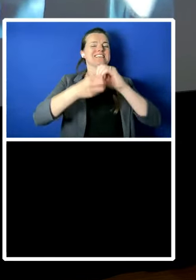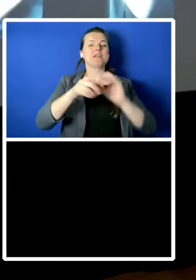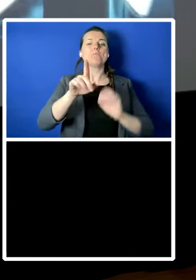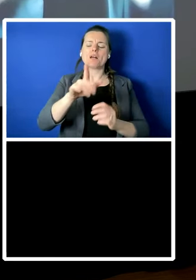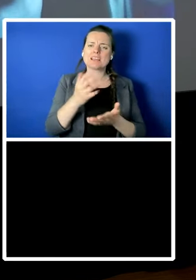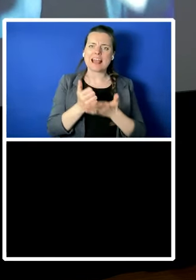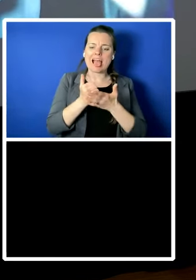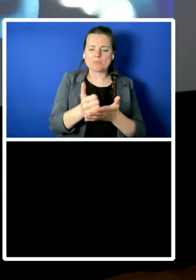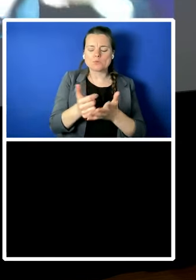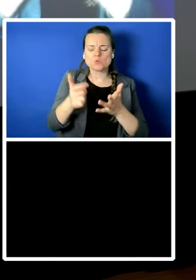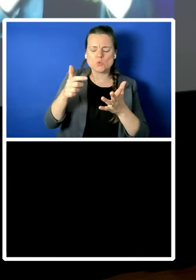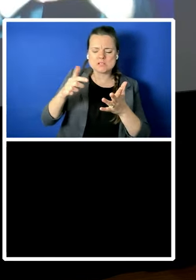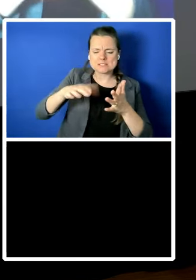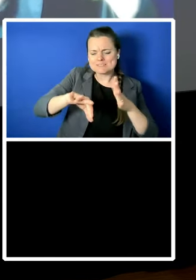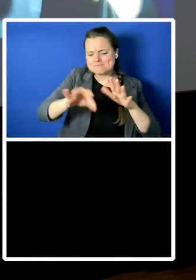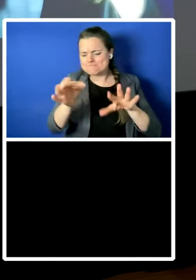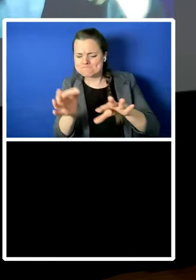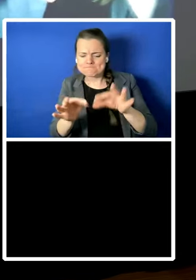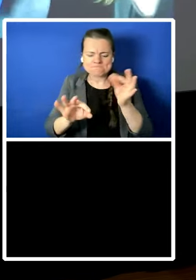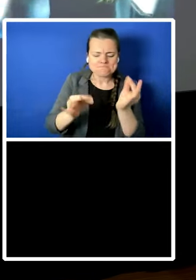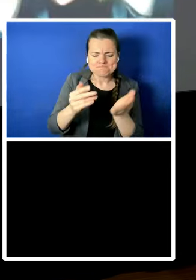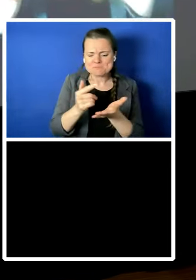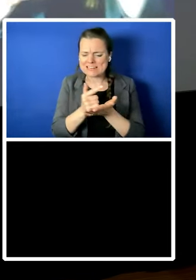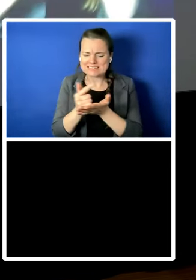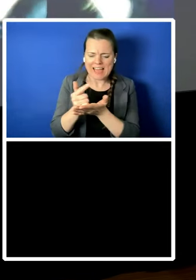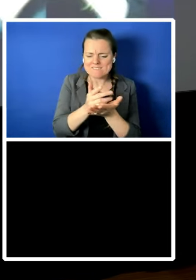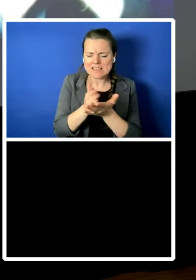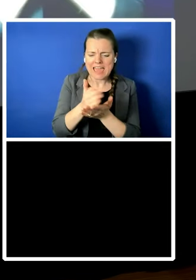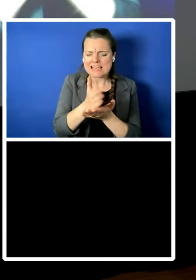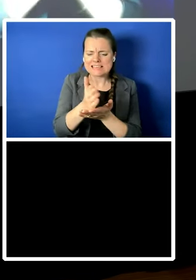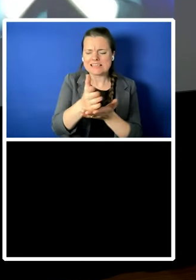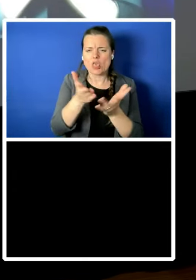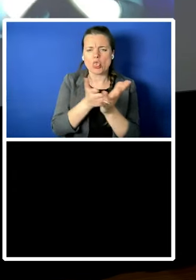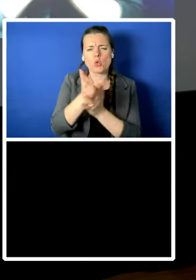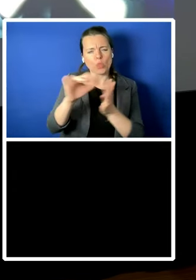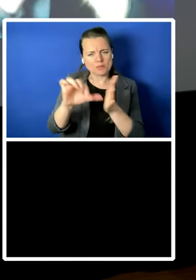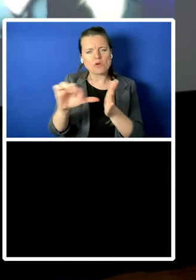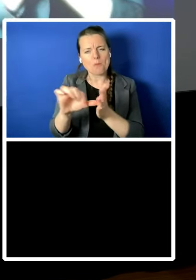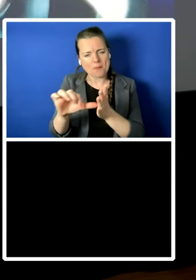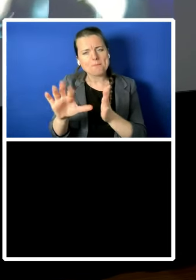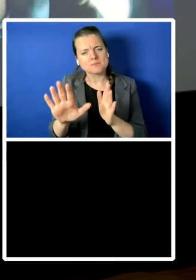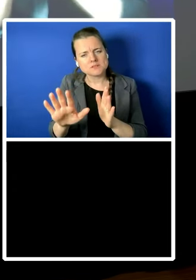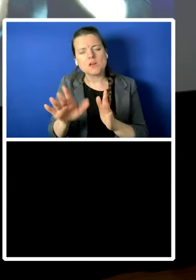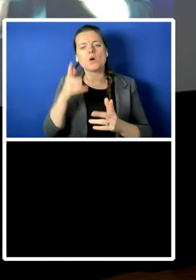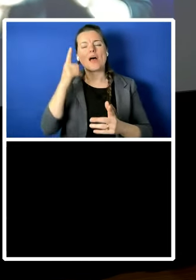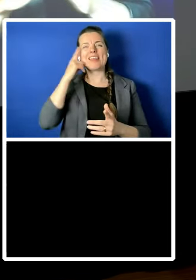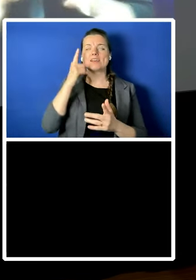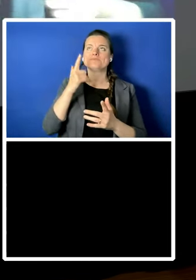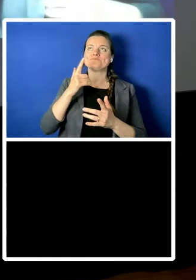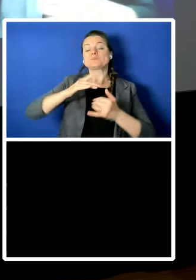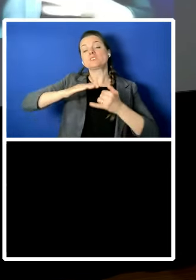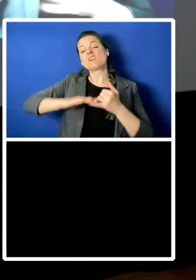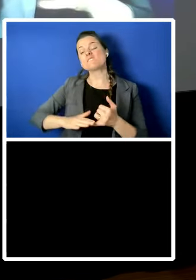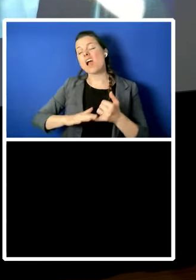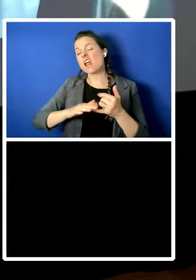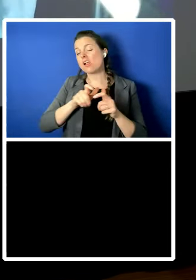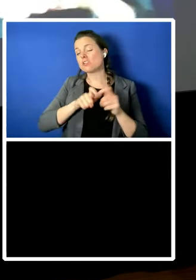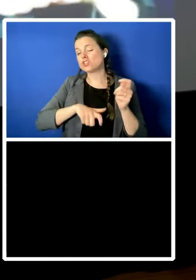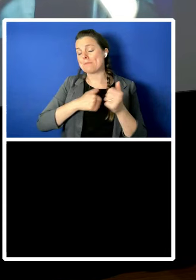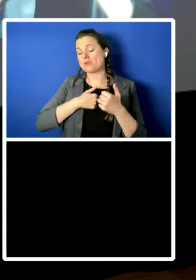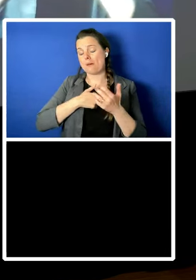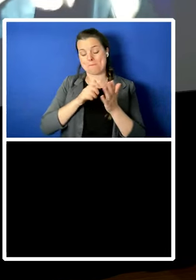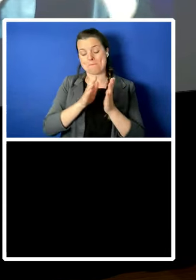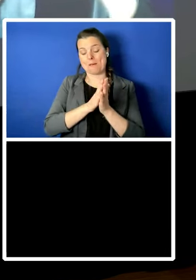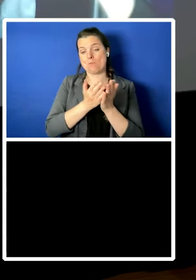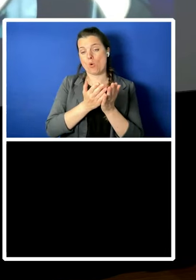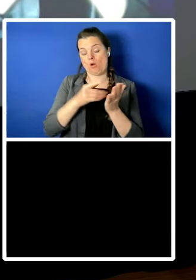some of these problems and i um i think maybe uh the final chapter of my book will be of interest to you because i do